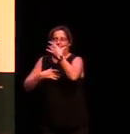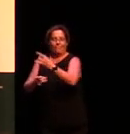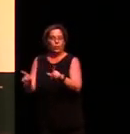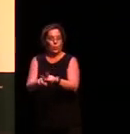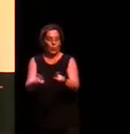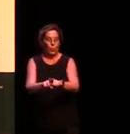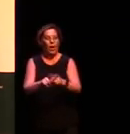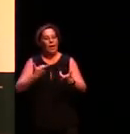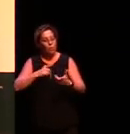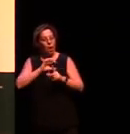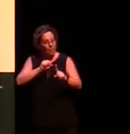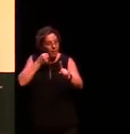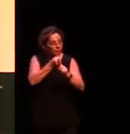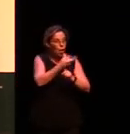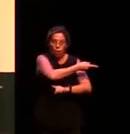to all of us.